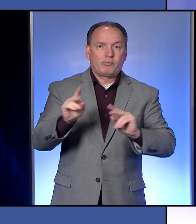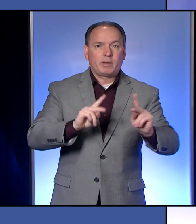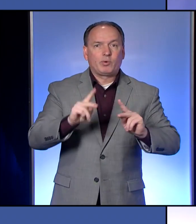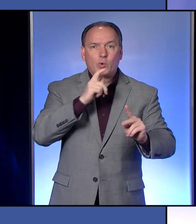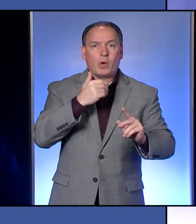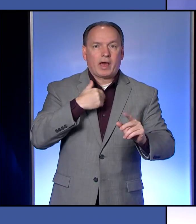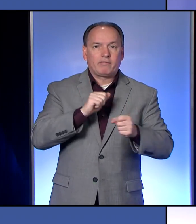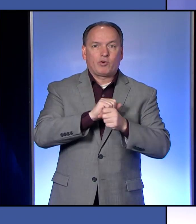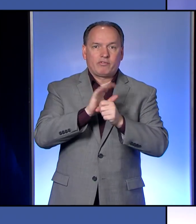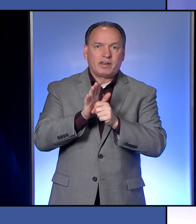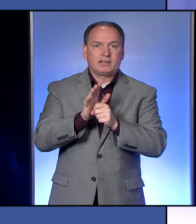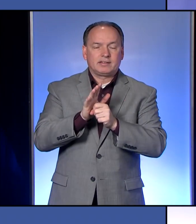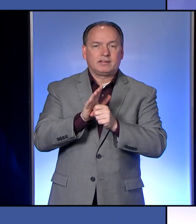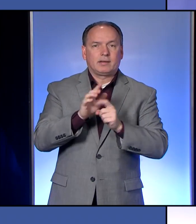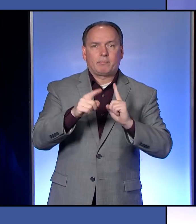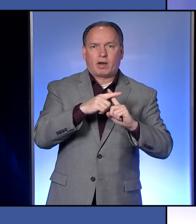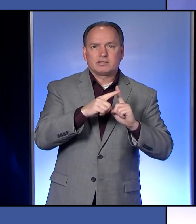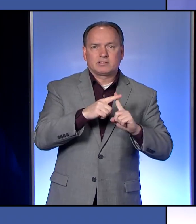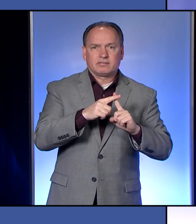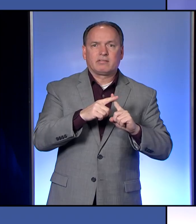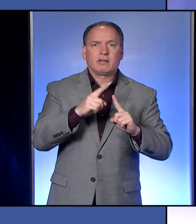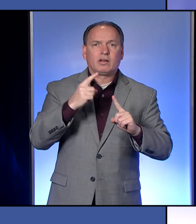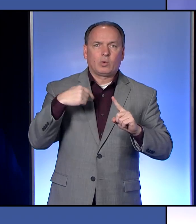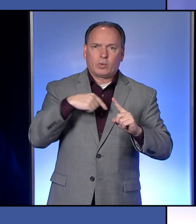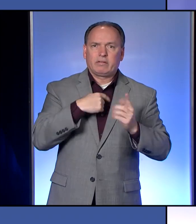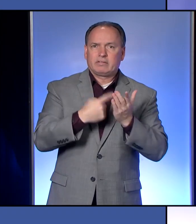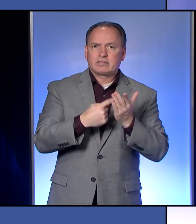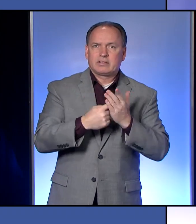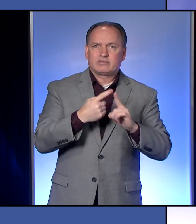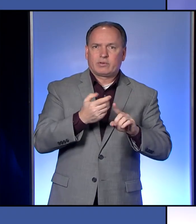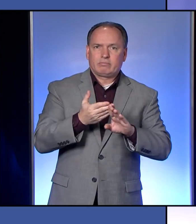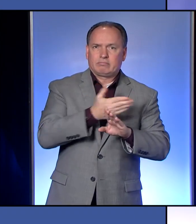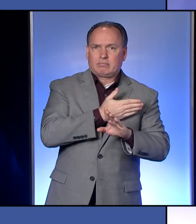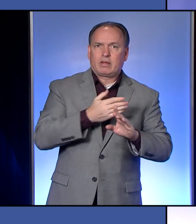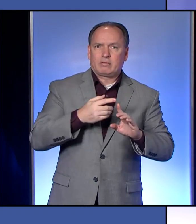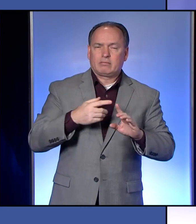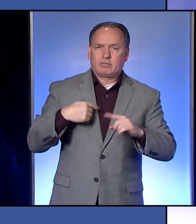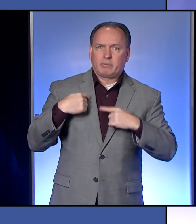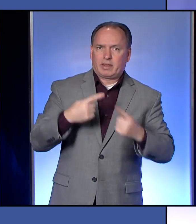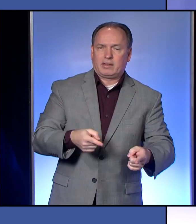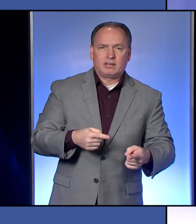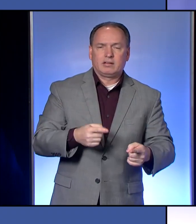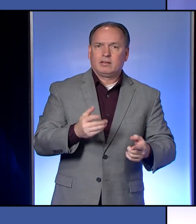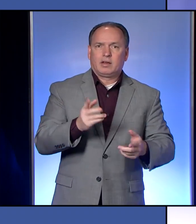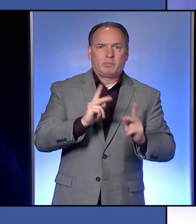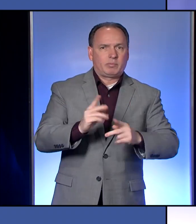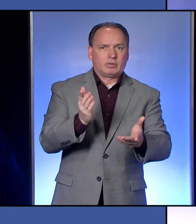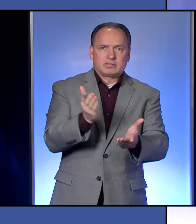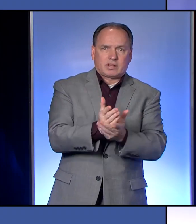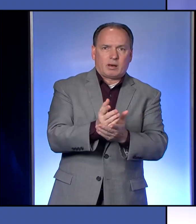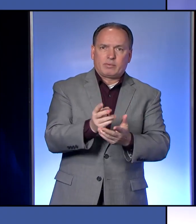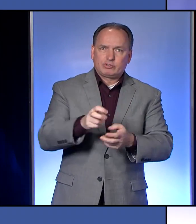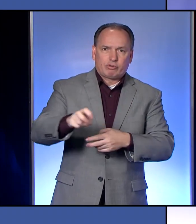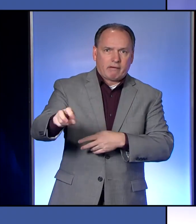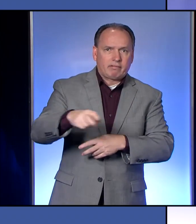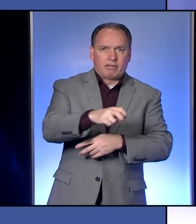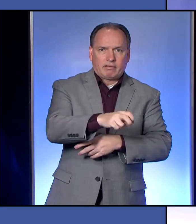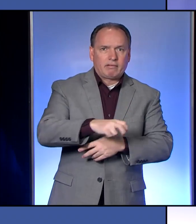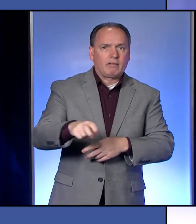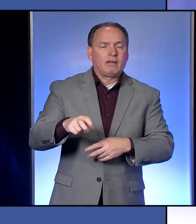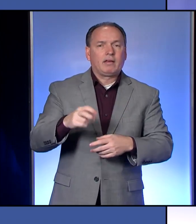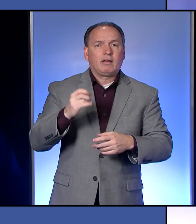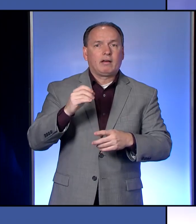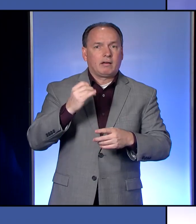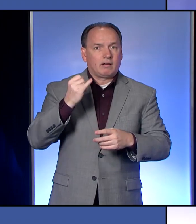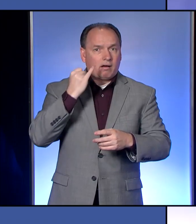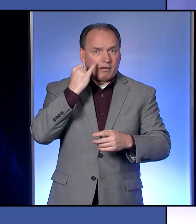I think it's something we've talked about from the beginning, to have people stop traveling, to have people, obviously, if you have COVID